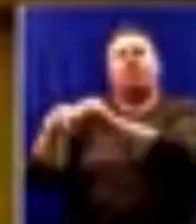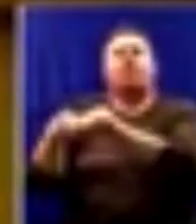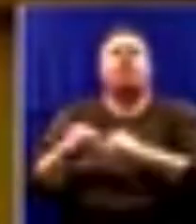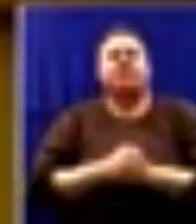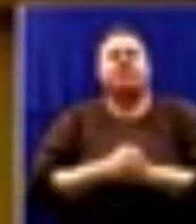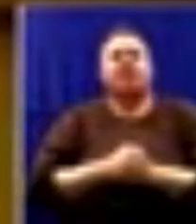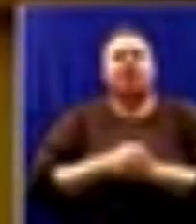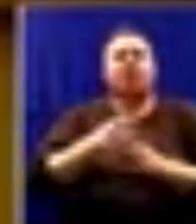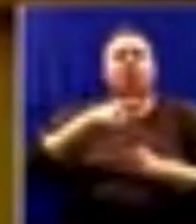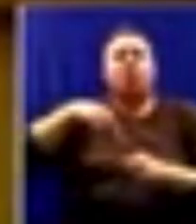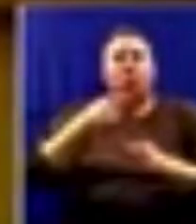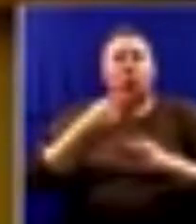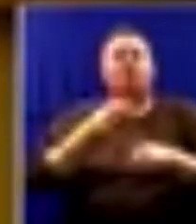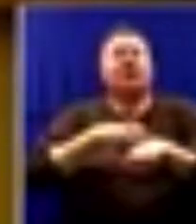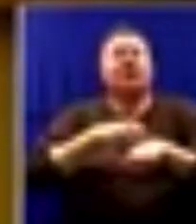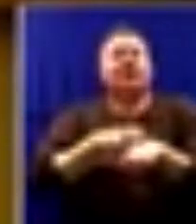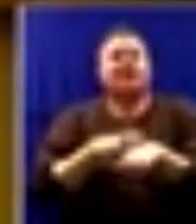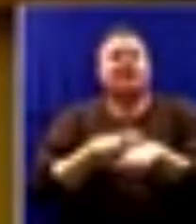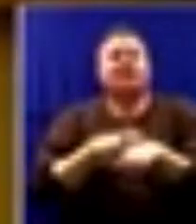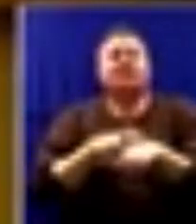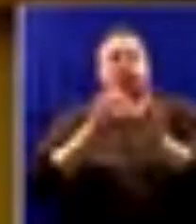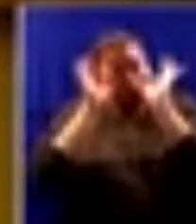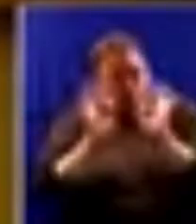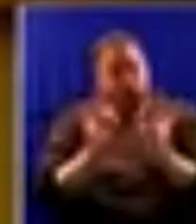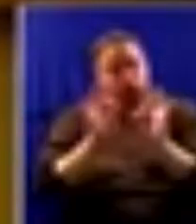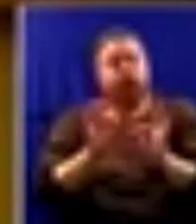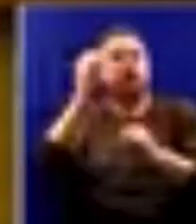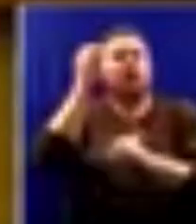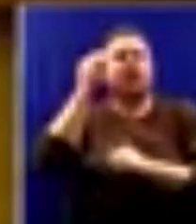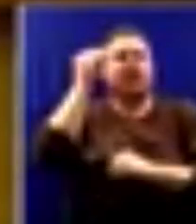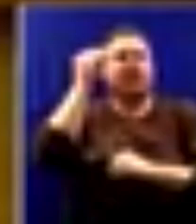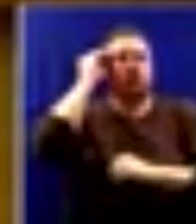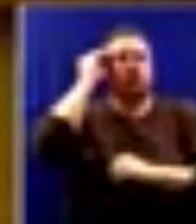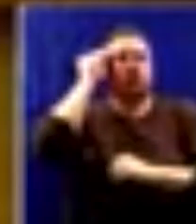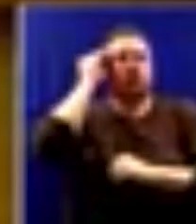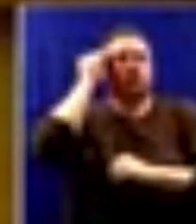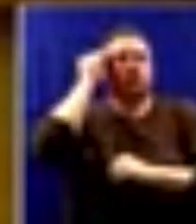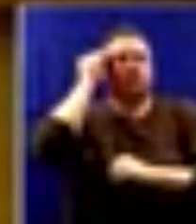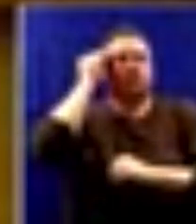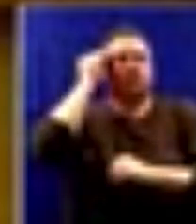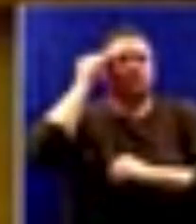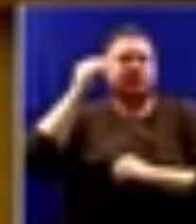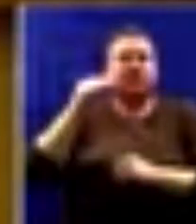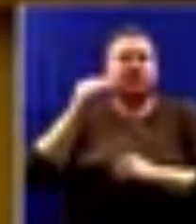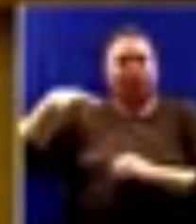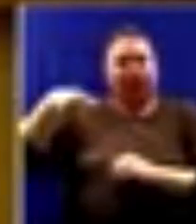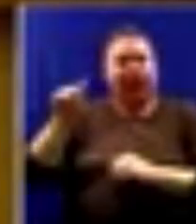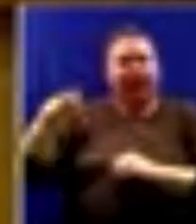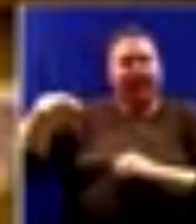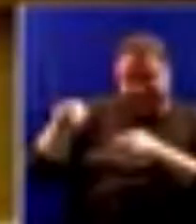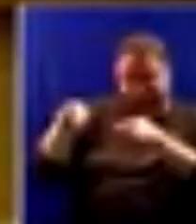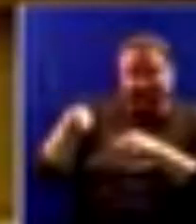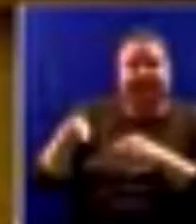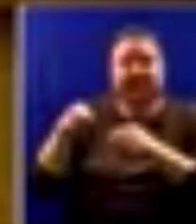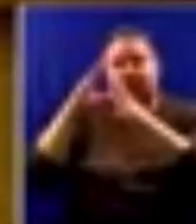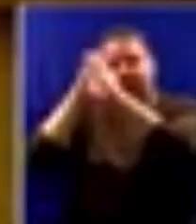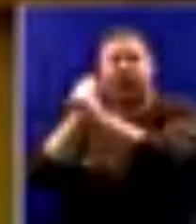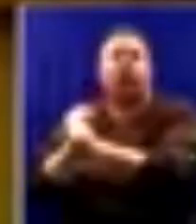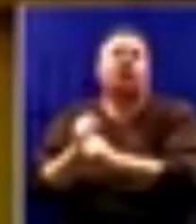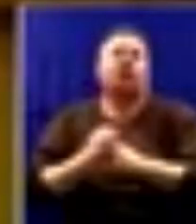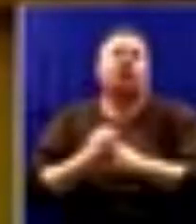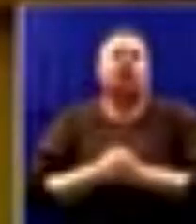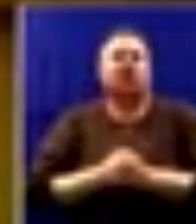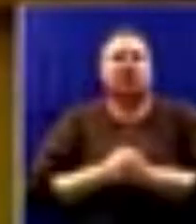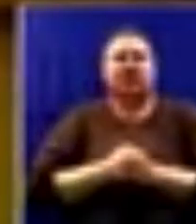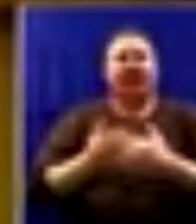need to take proper interest in the functioning of the Pan-African Parliament, specifically. Whatever goes